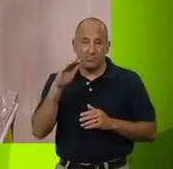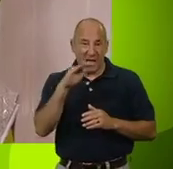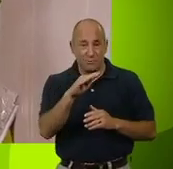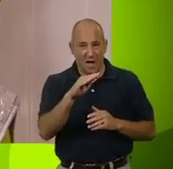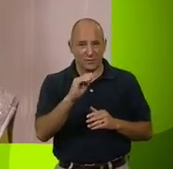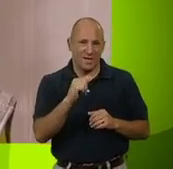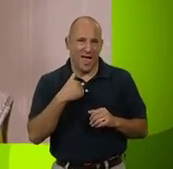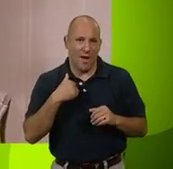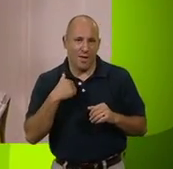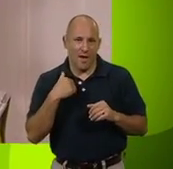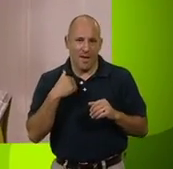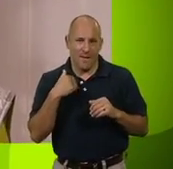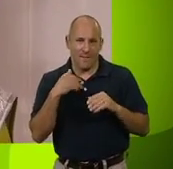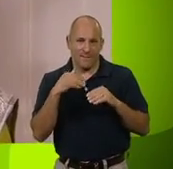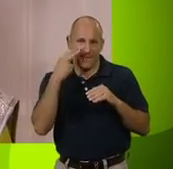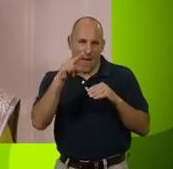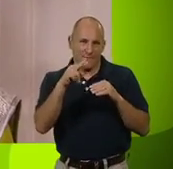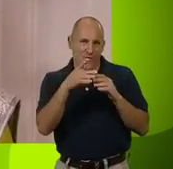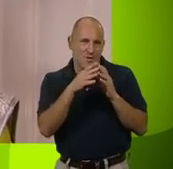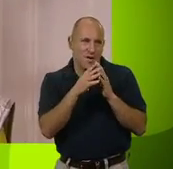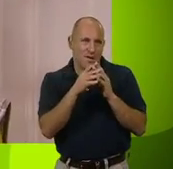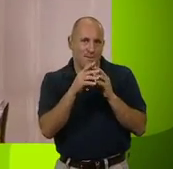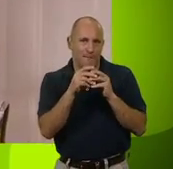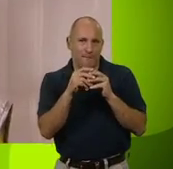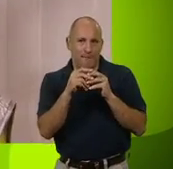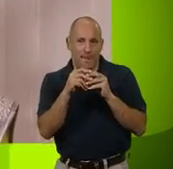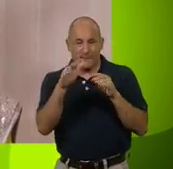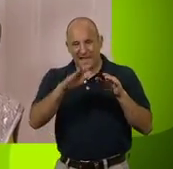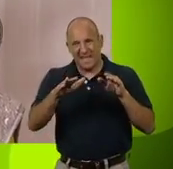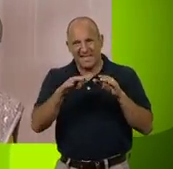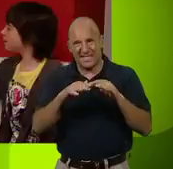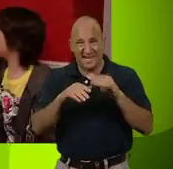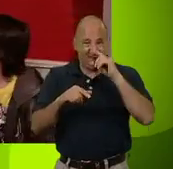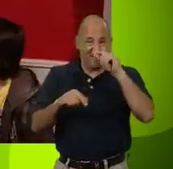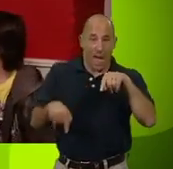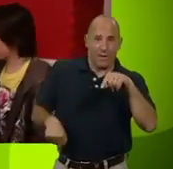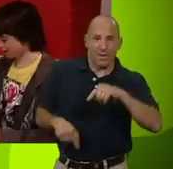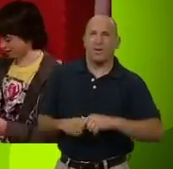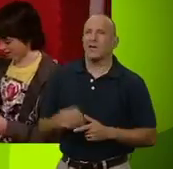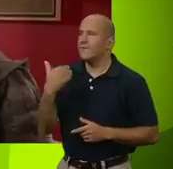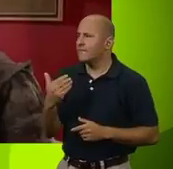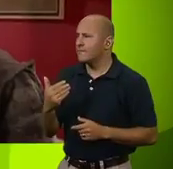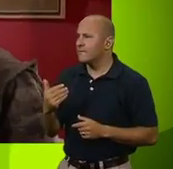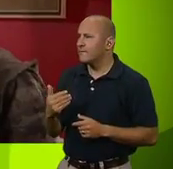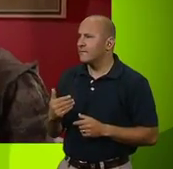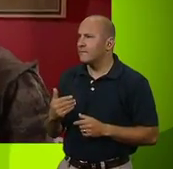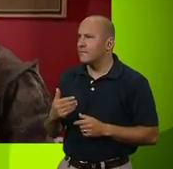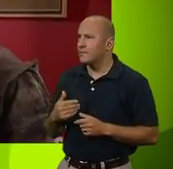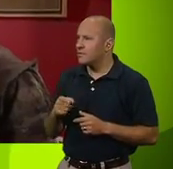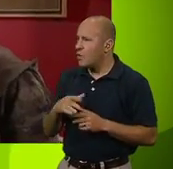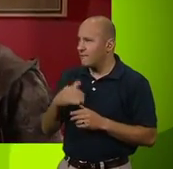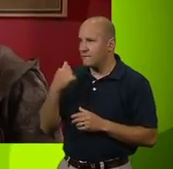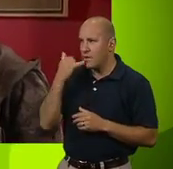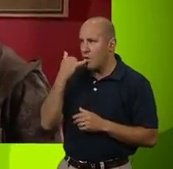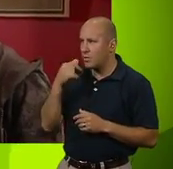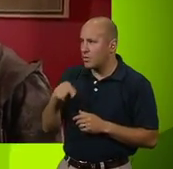spacecraft is our pet name for our, um, pet flamingo. Give me that. This isn't